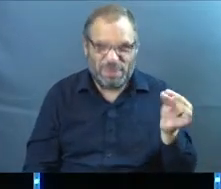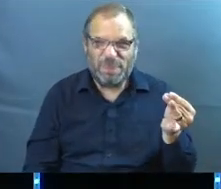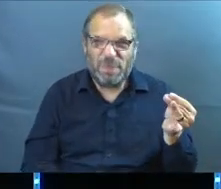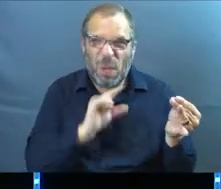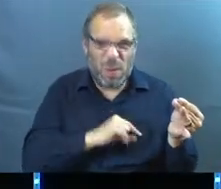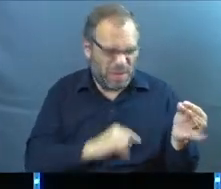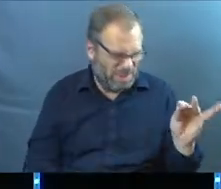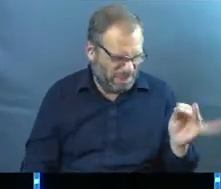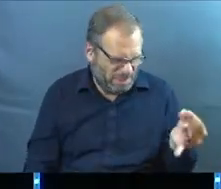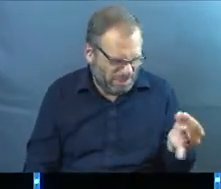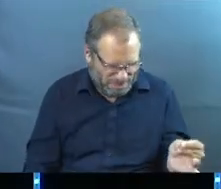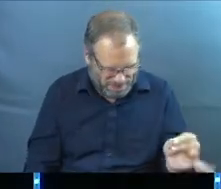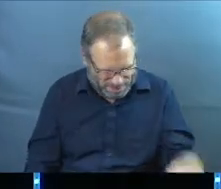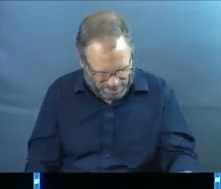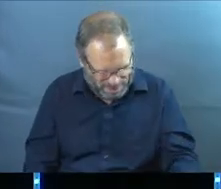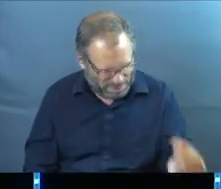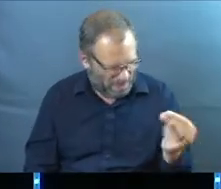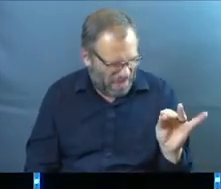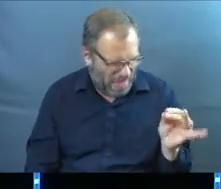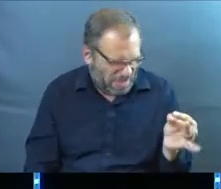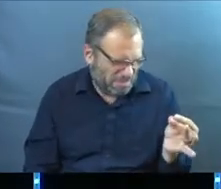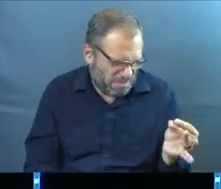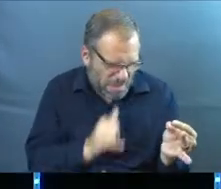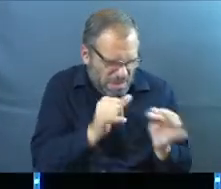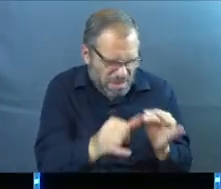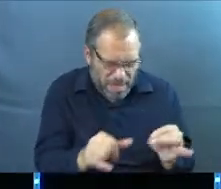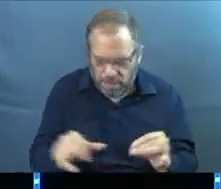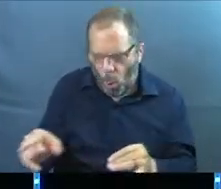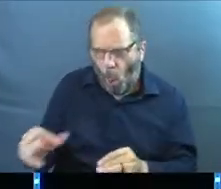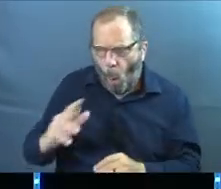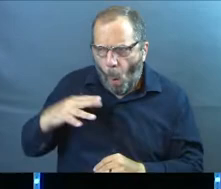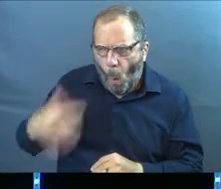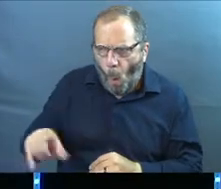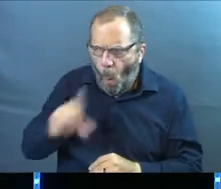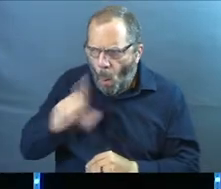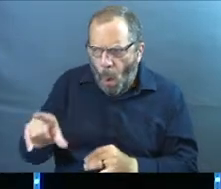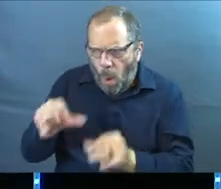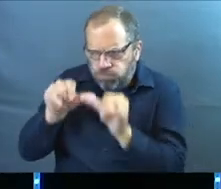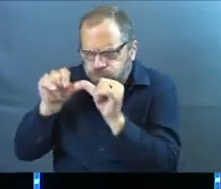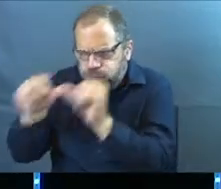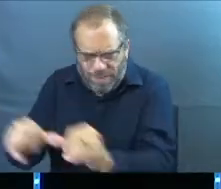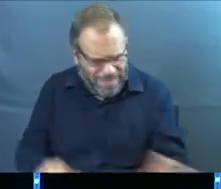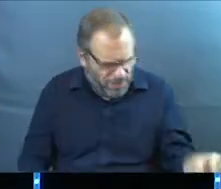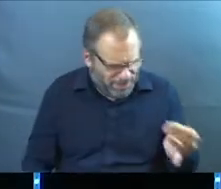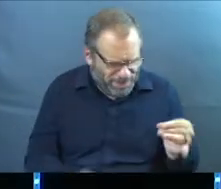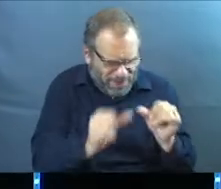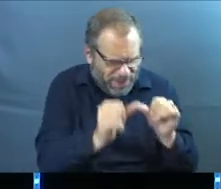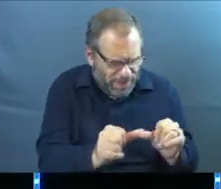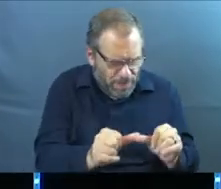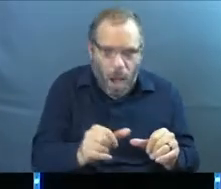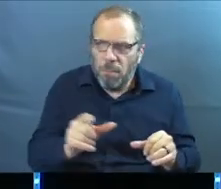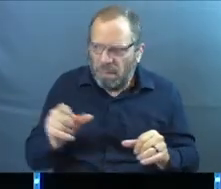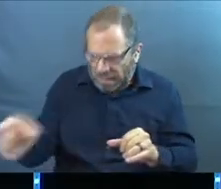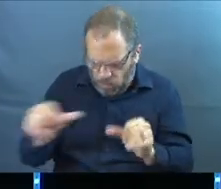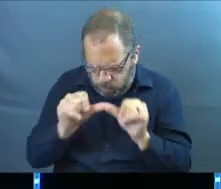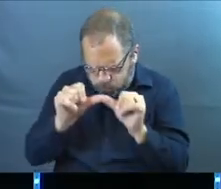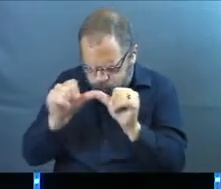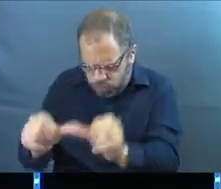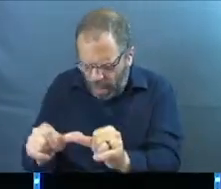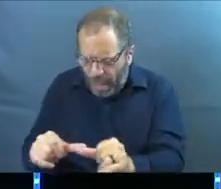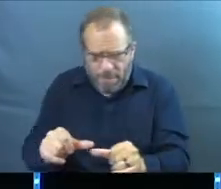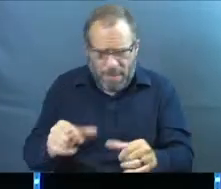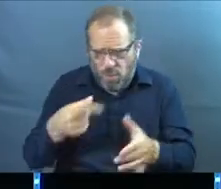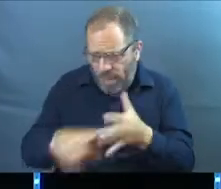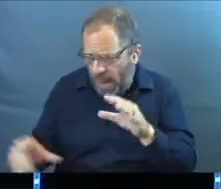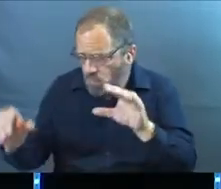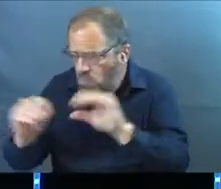quality kind of drops. It's okay. It probably won't last us as long as the real thing would, but when you've got the real thing, and you've maybe paid a couple